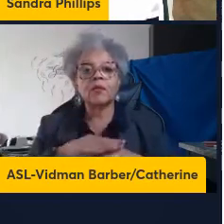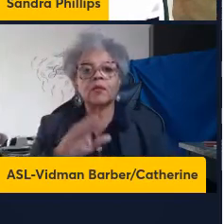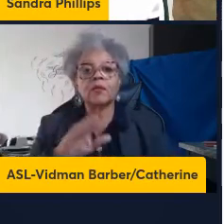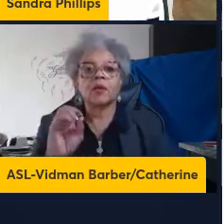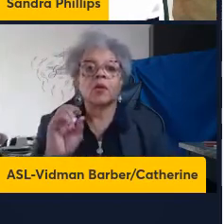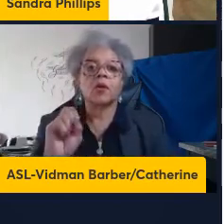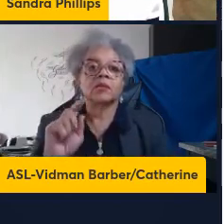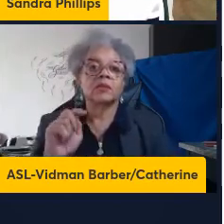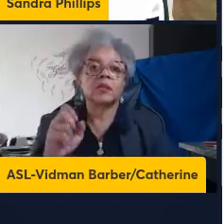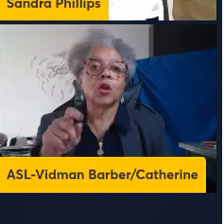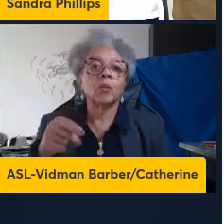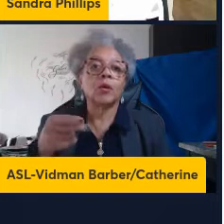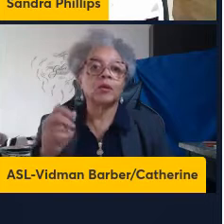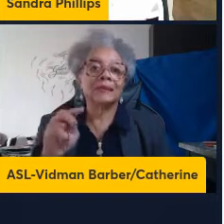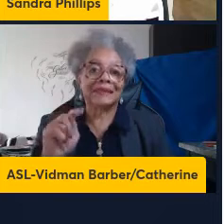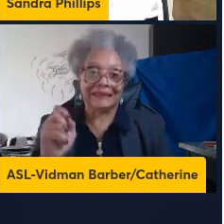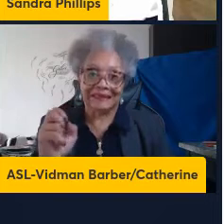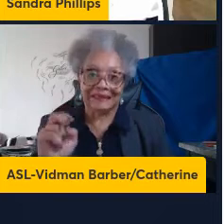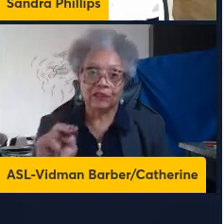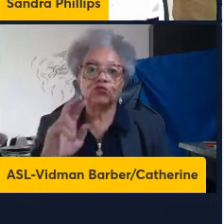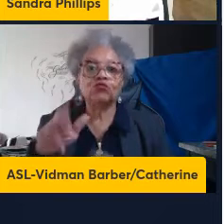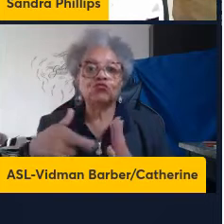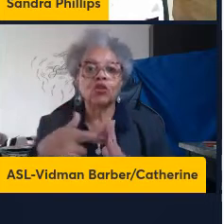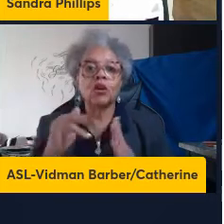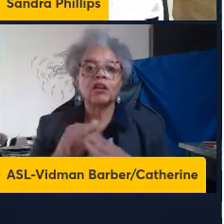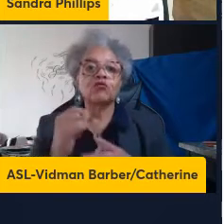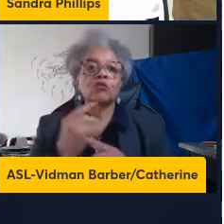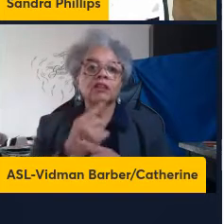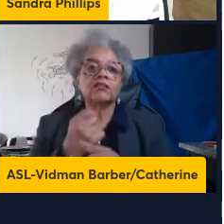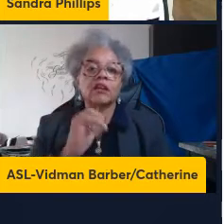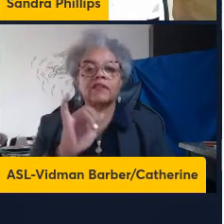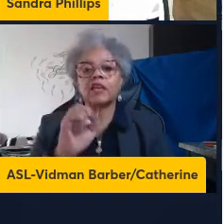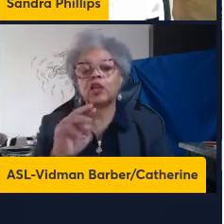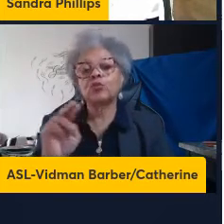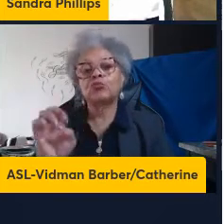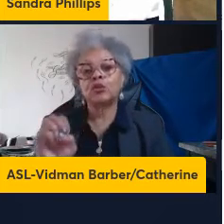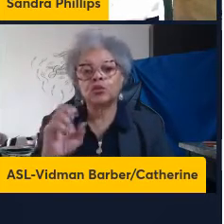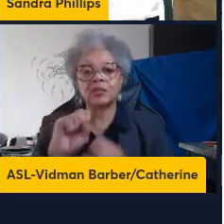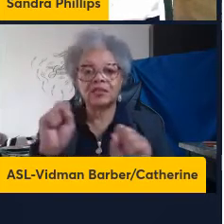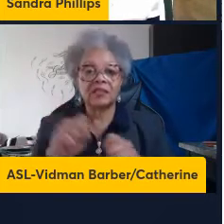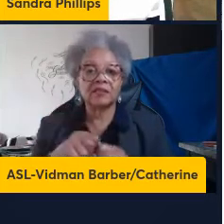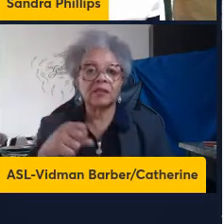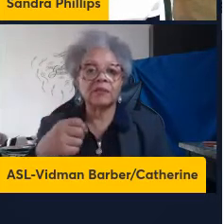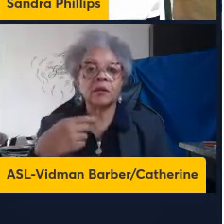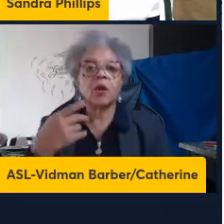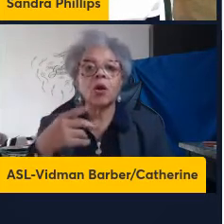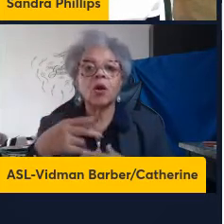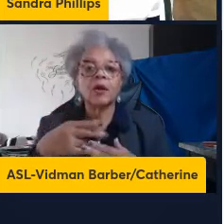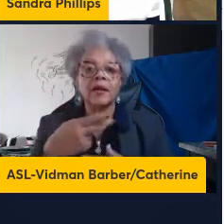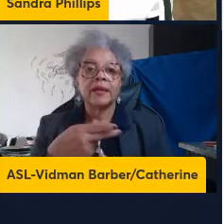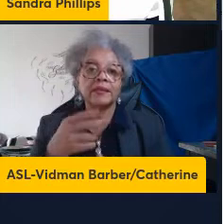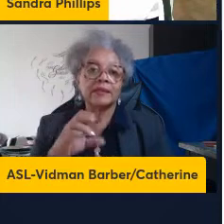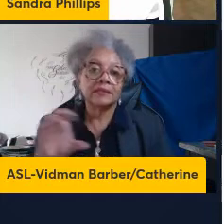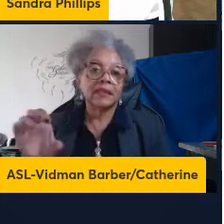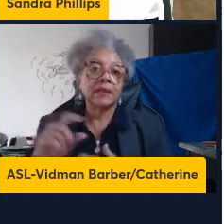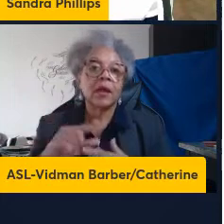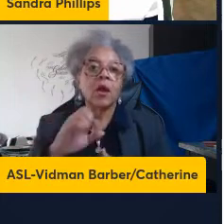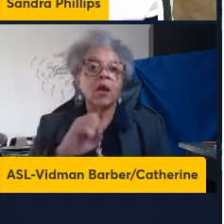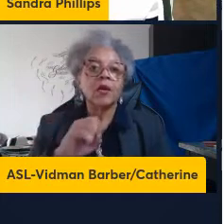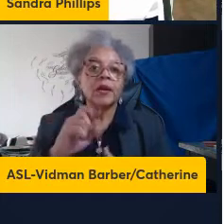-protein, osteoporotein, and it's warring the regulation of the immune response to HCC. So osteoporotein is a